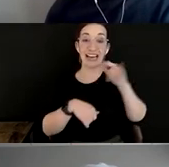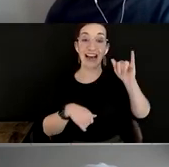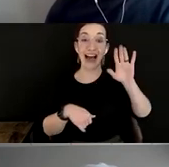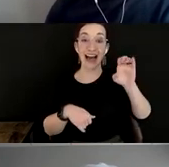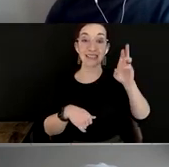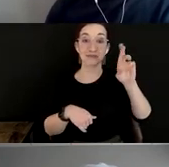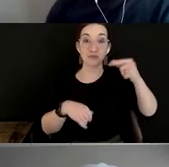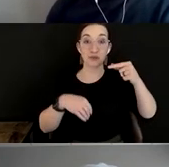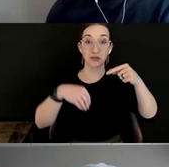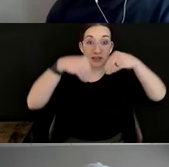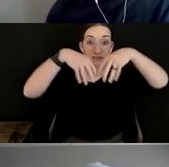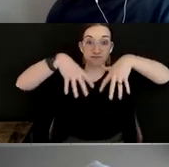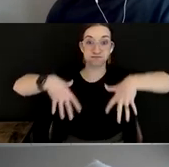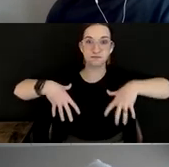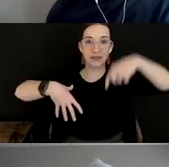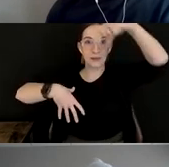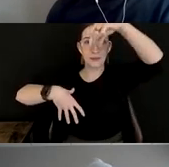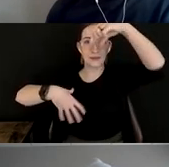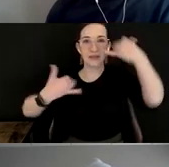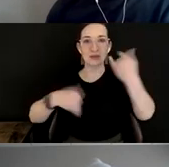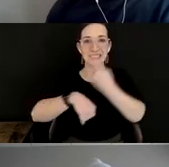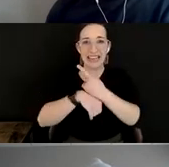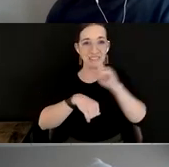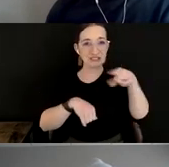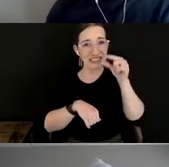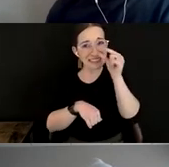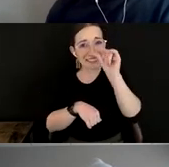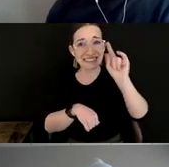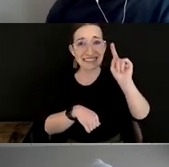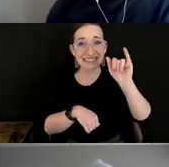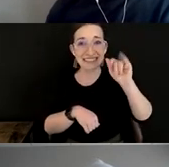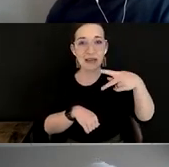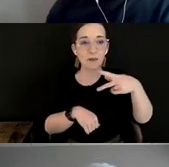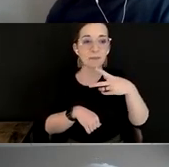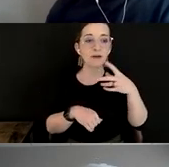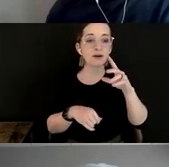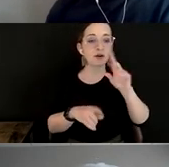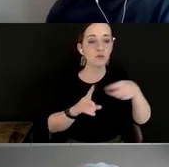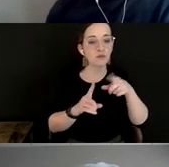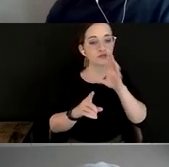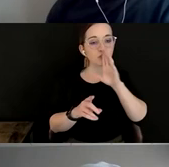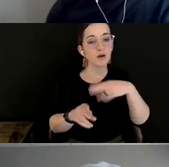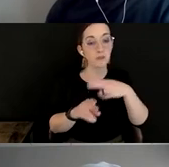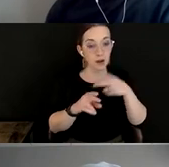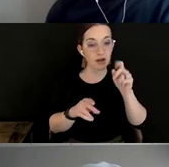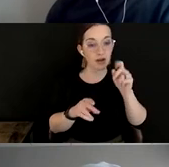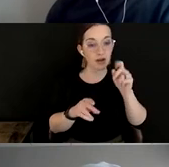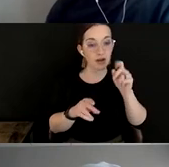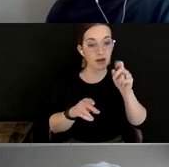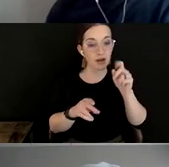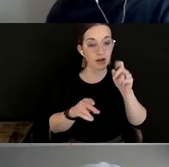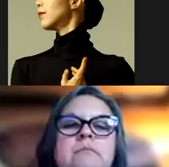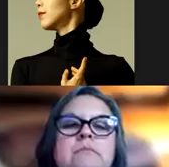wage transparency and investments in wages. So I will stop the share for now.